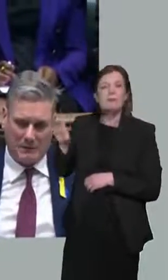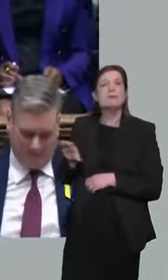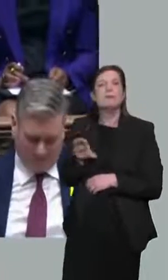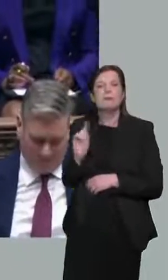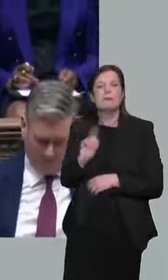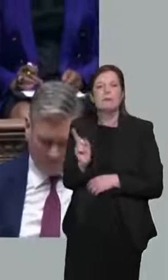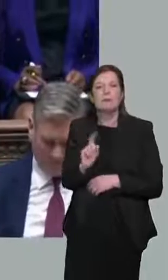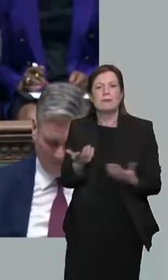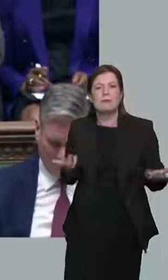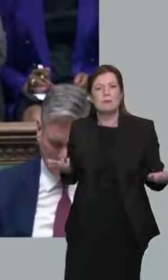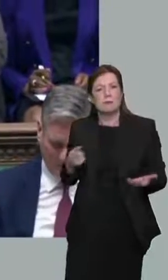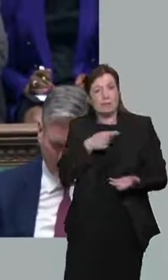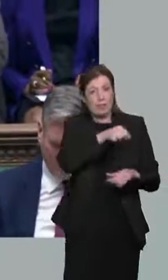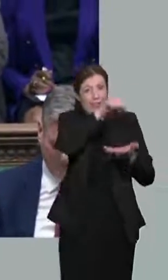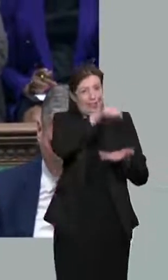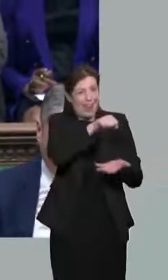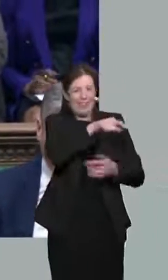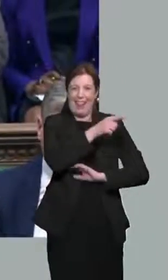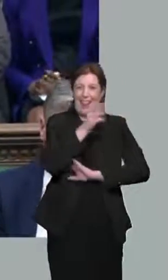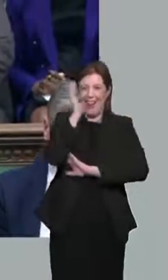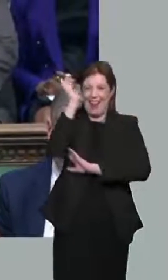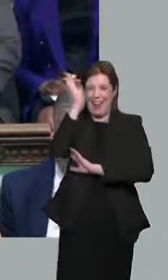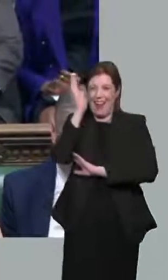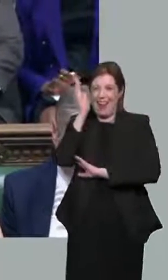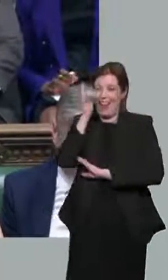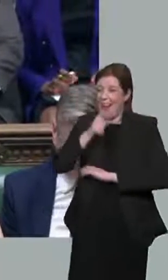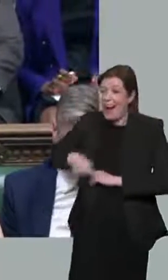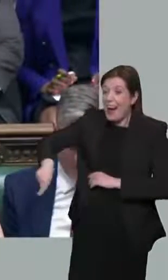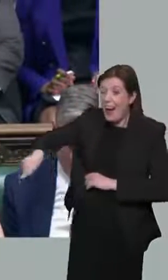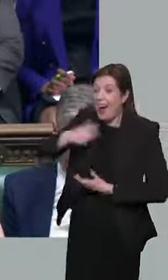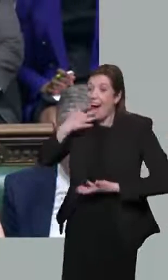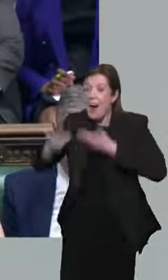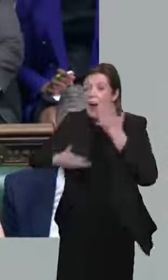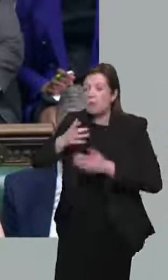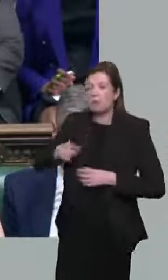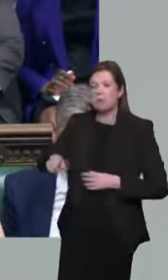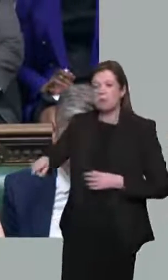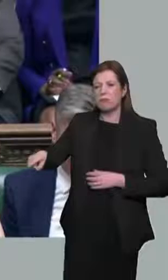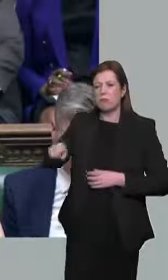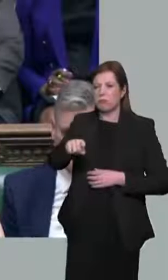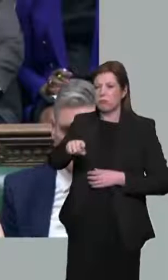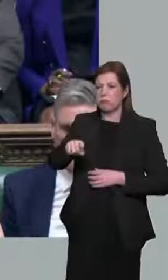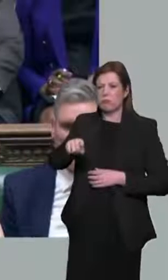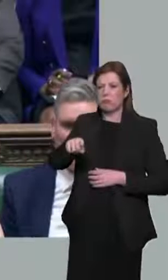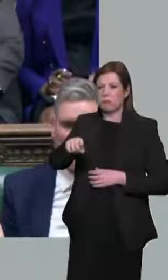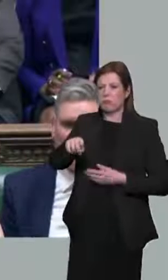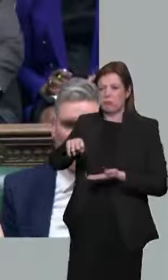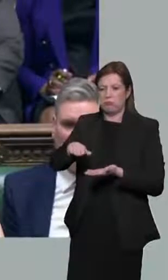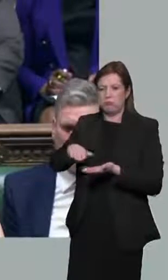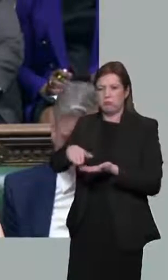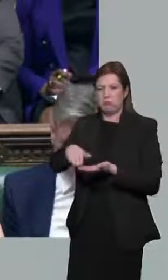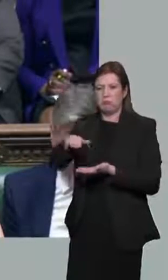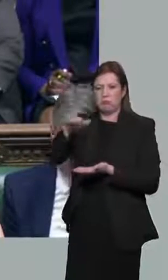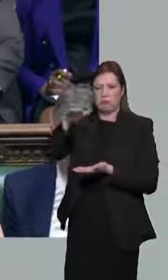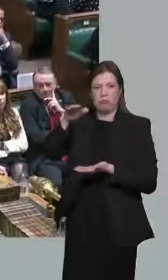And now the Chancellor has the audacity to come to British taxpayers, asking them to pay more more to fill his